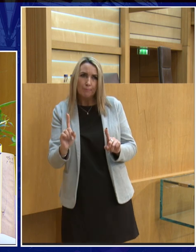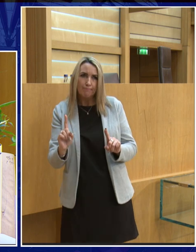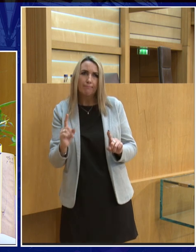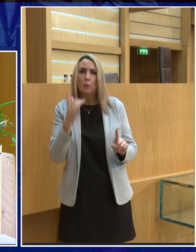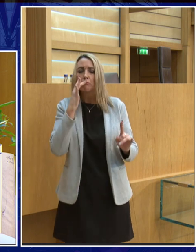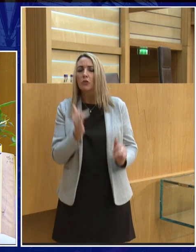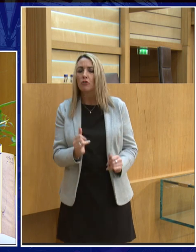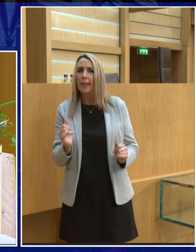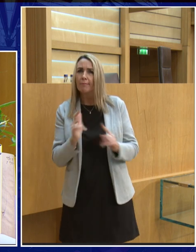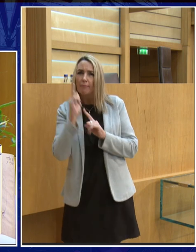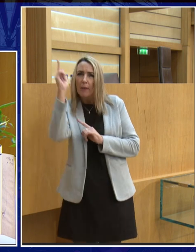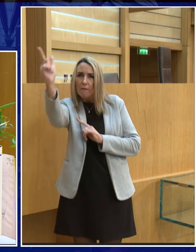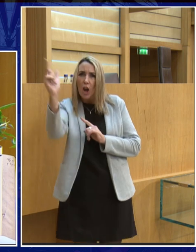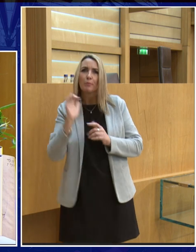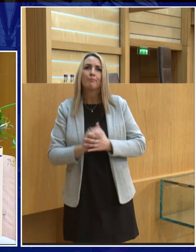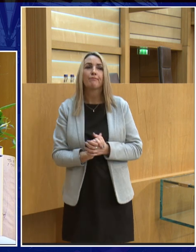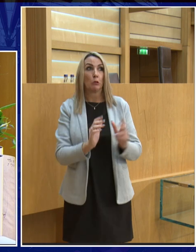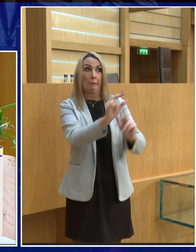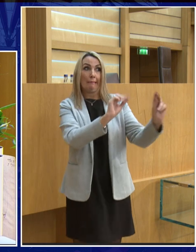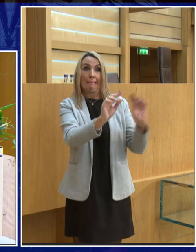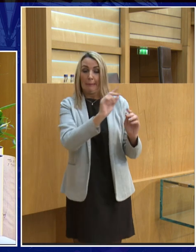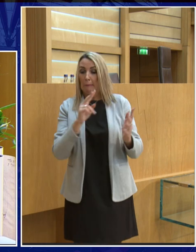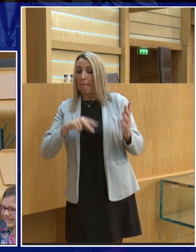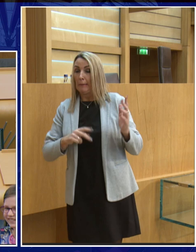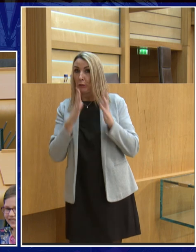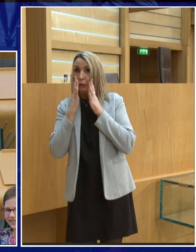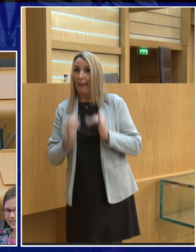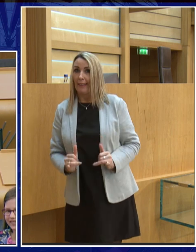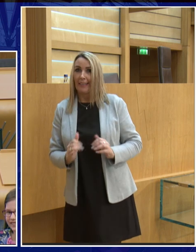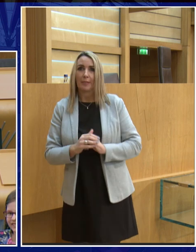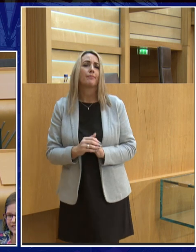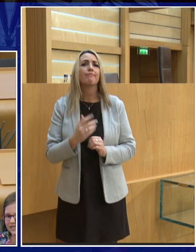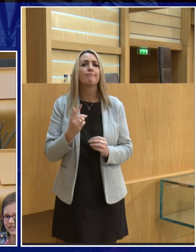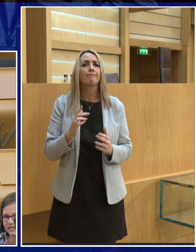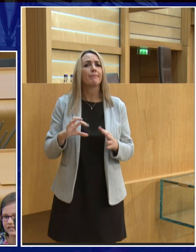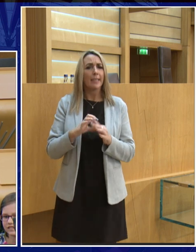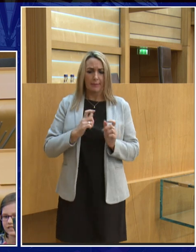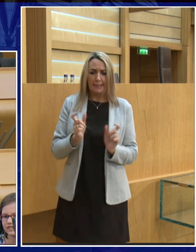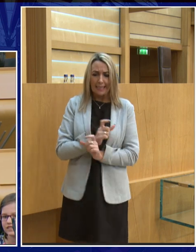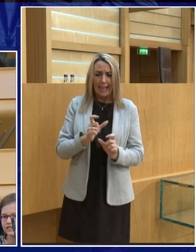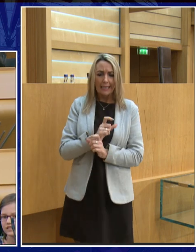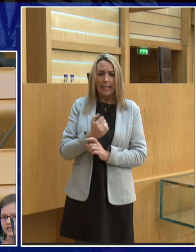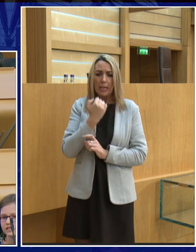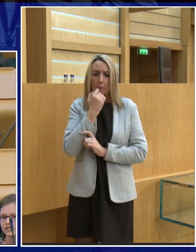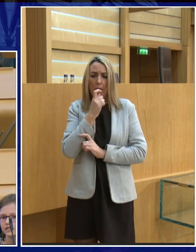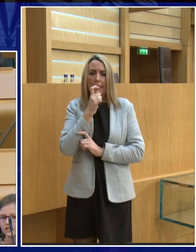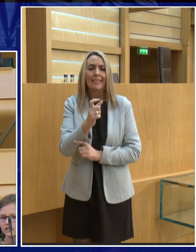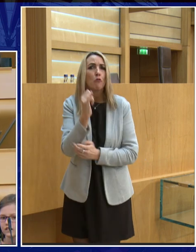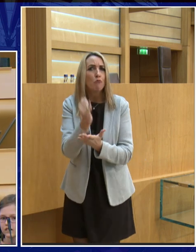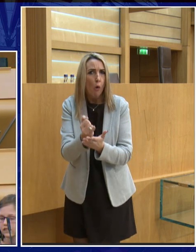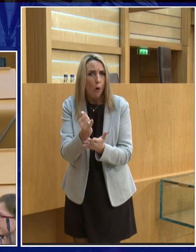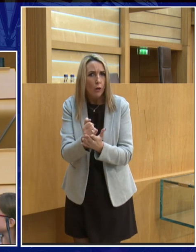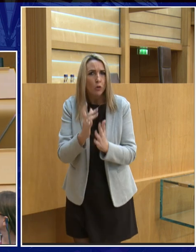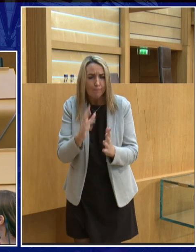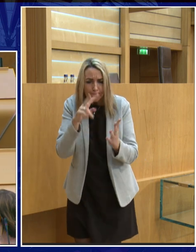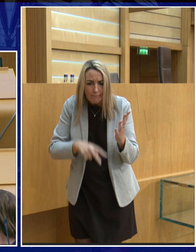hold it let me just see if you talk amongst yourselves because see because of my dyslexia sometimes numbers come out wrong and I want to get this right so let me see